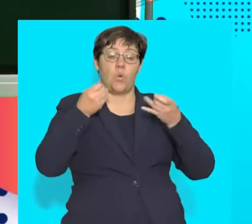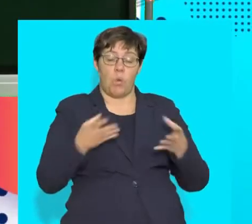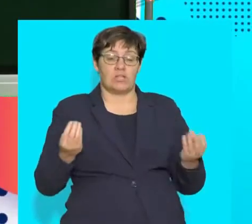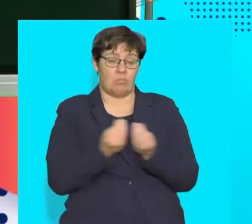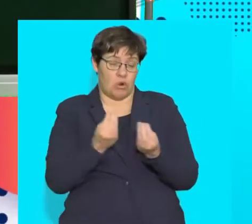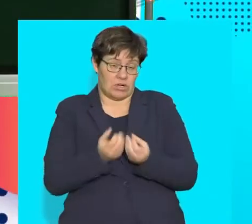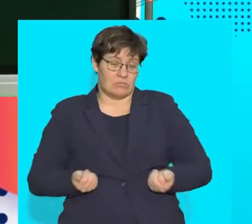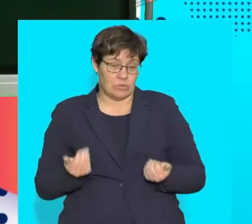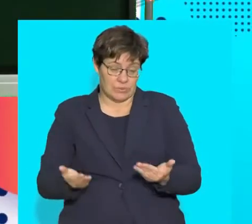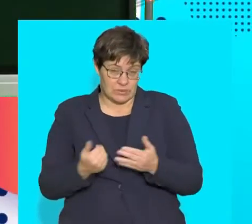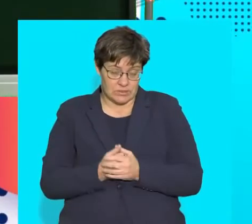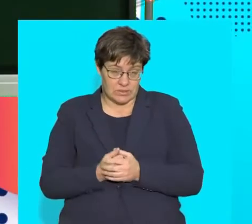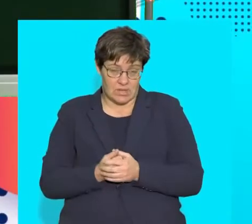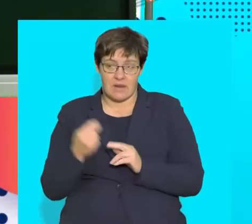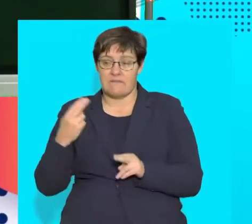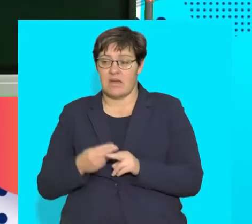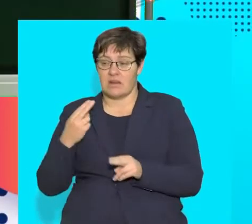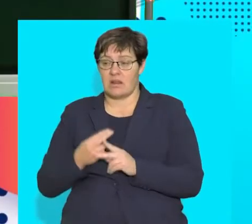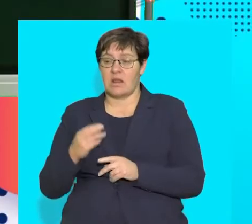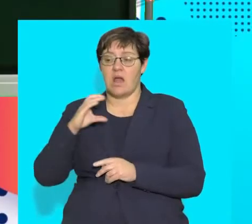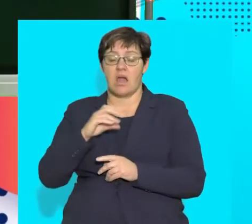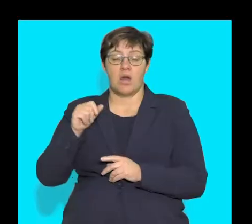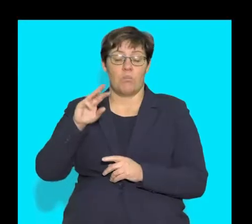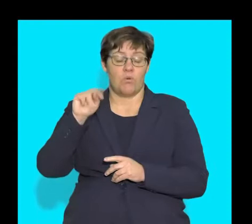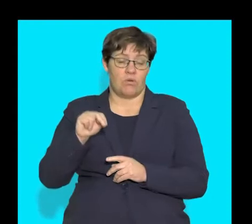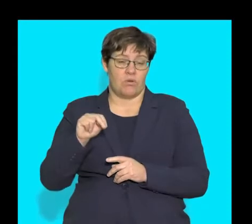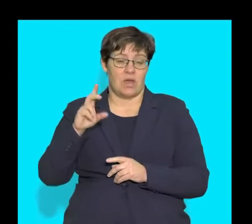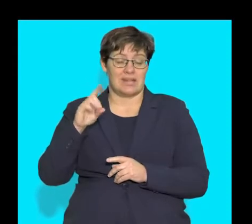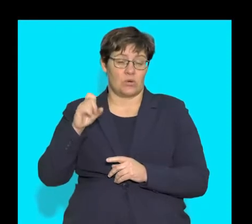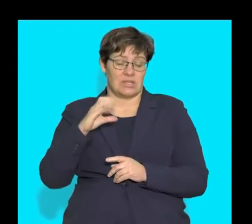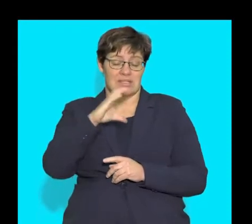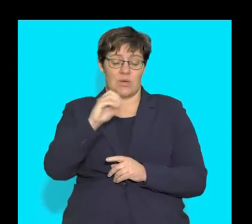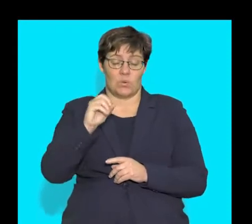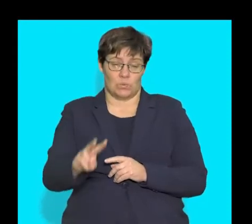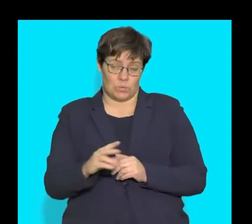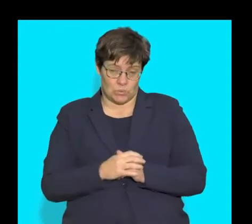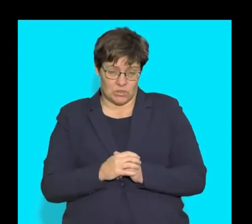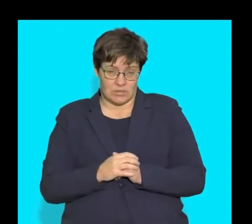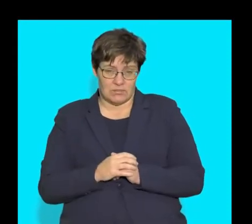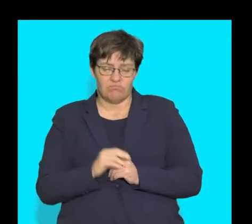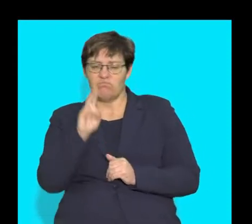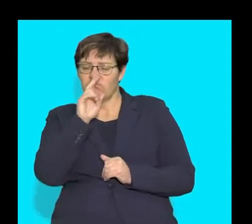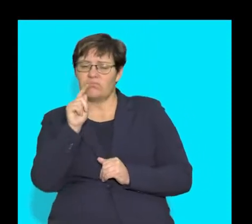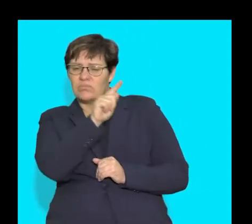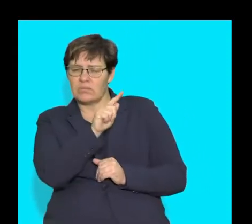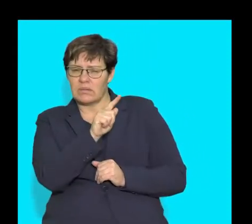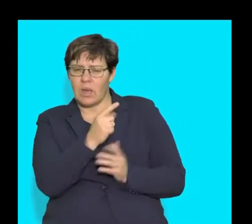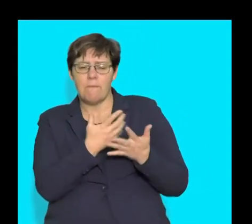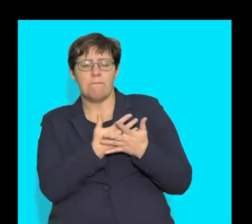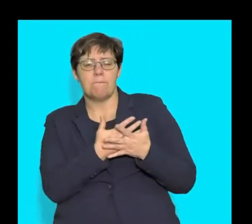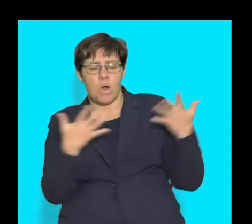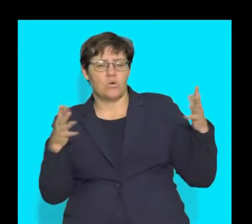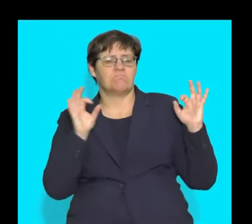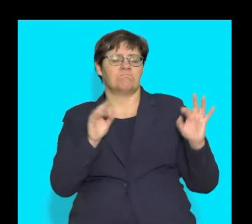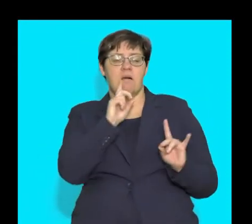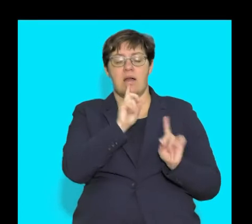urea is a waste product that is produced. And finally, carbon dioxide. So, let's go back to that question and try and